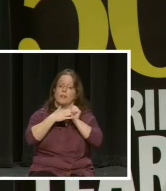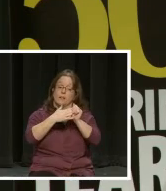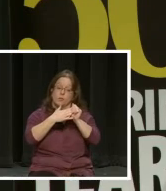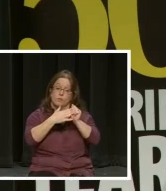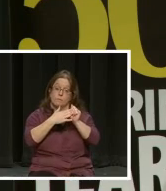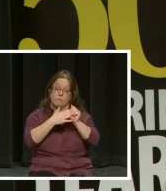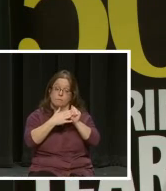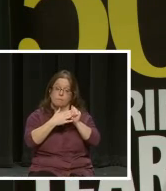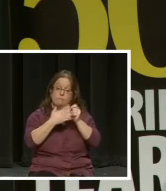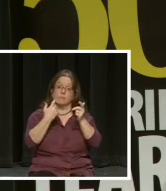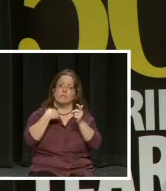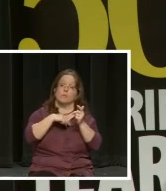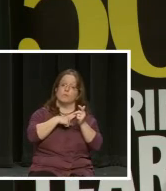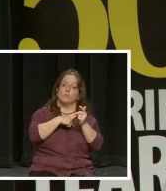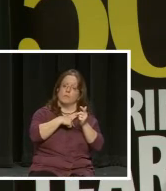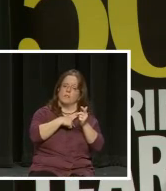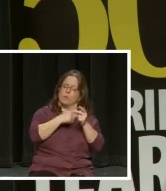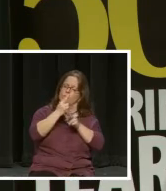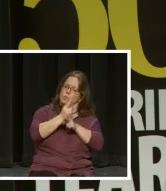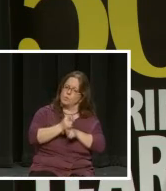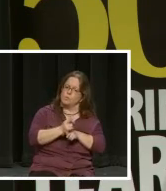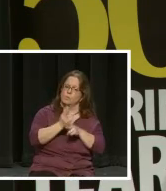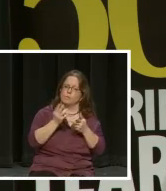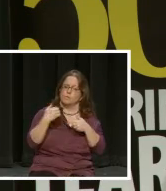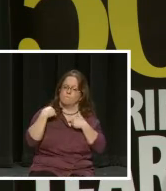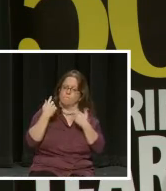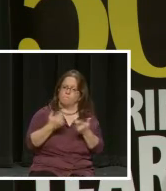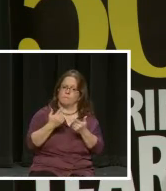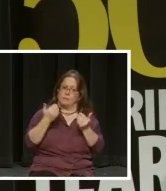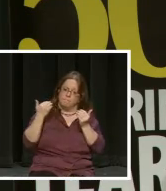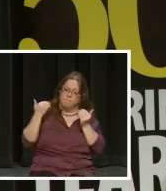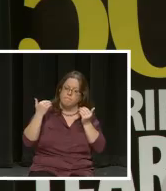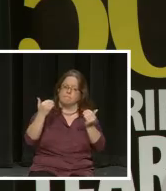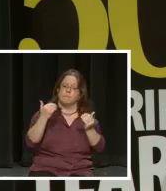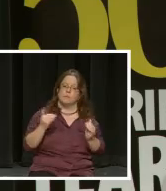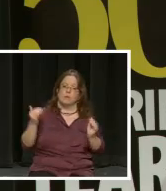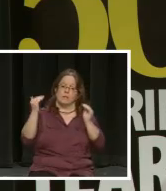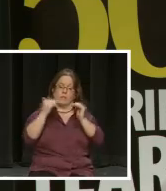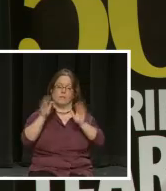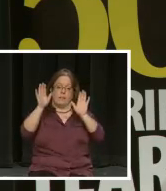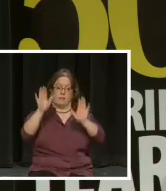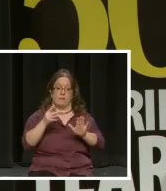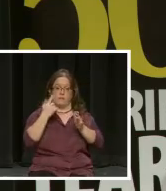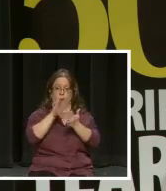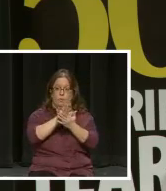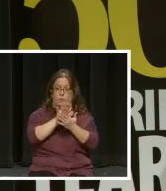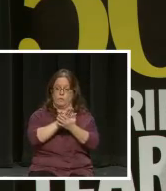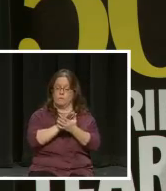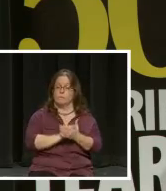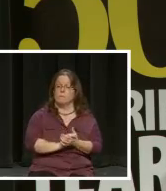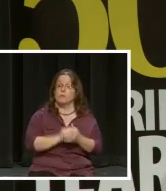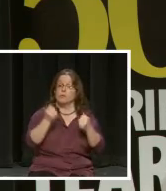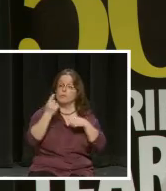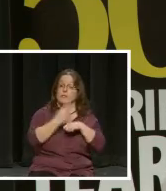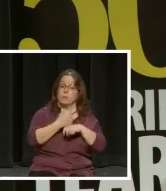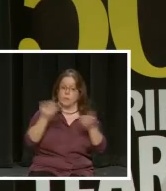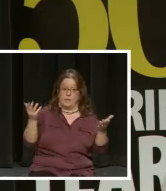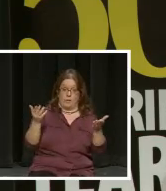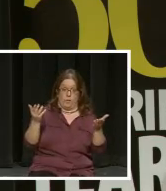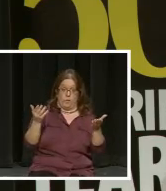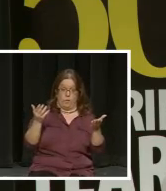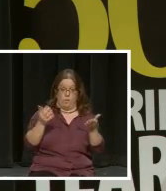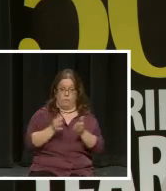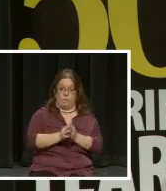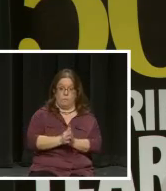that we are so accustomed to and move us to the next level of excellence. So today we are here to